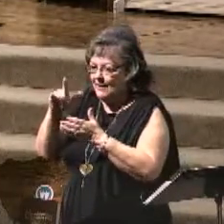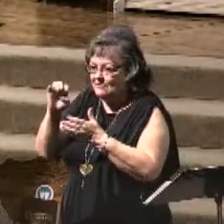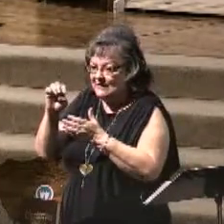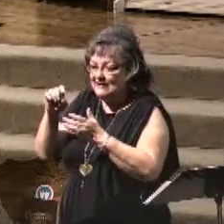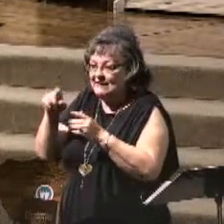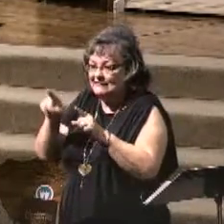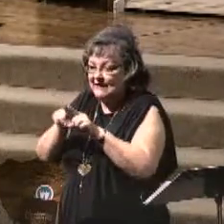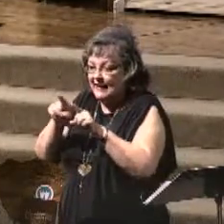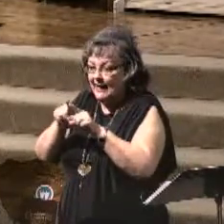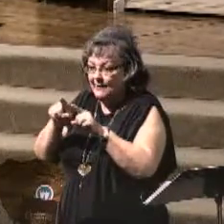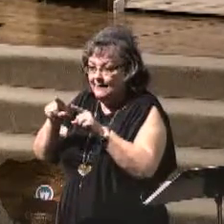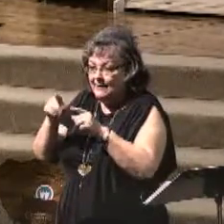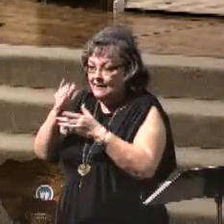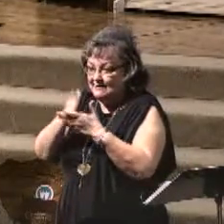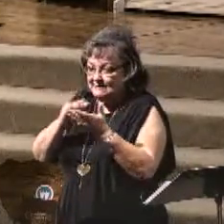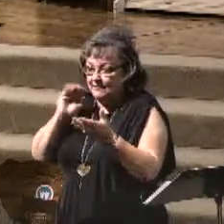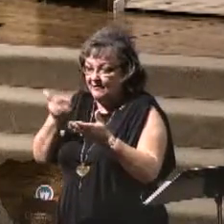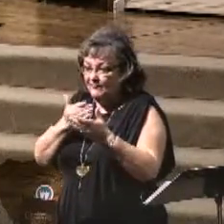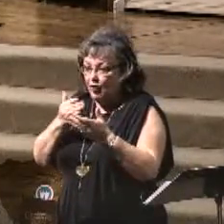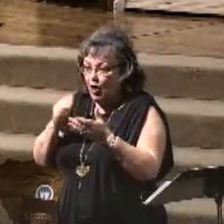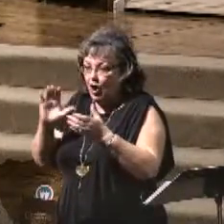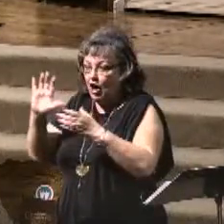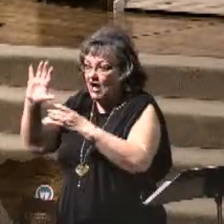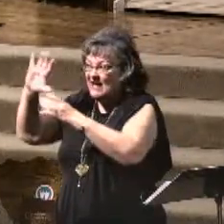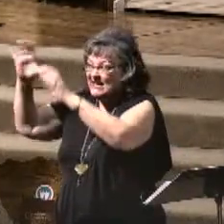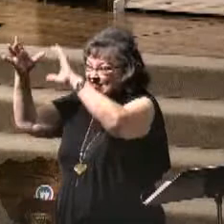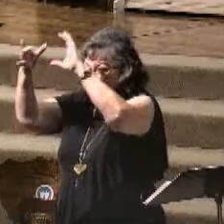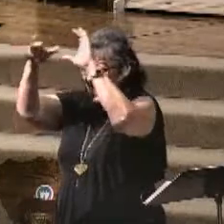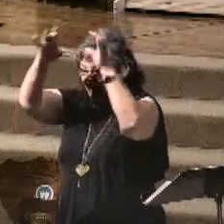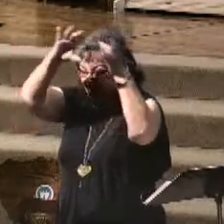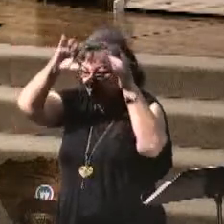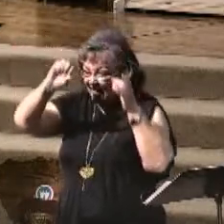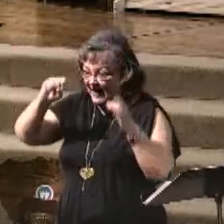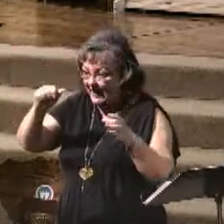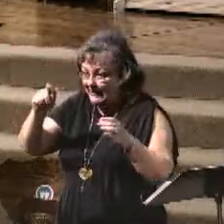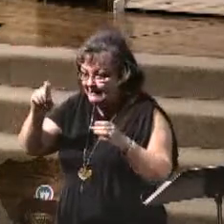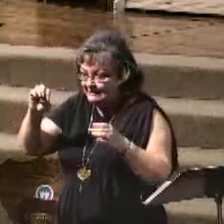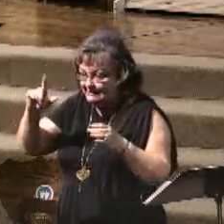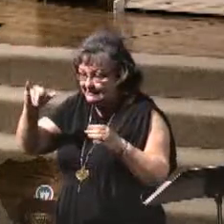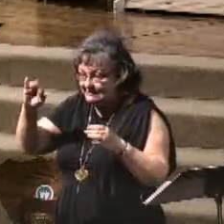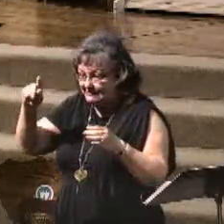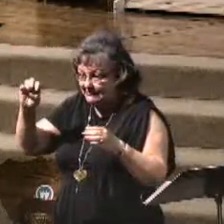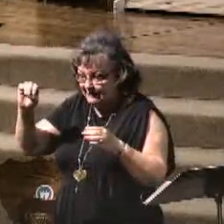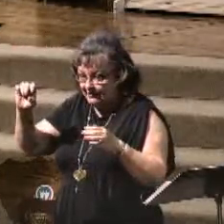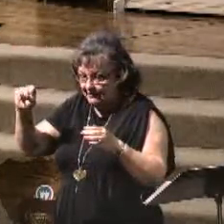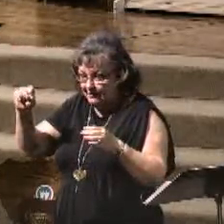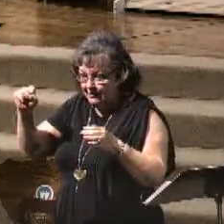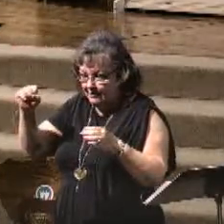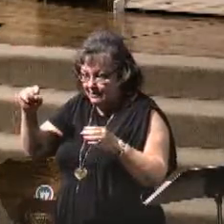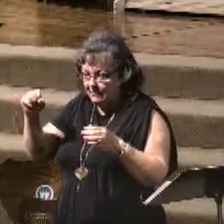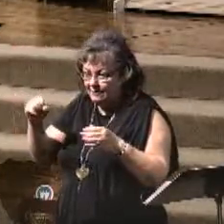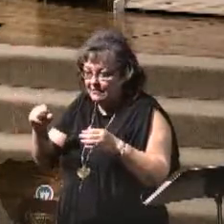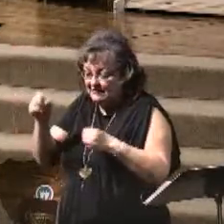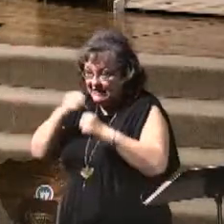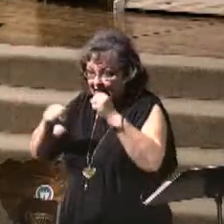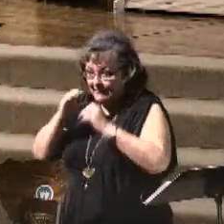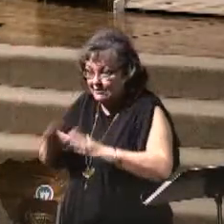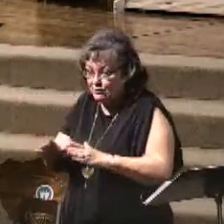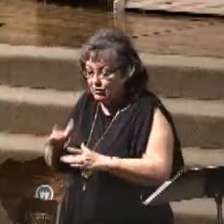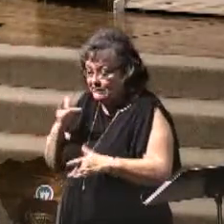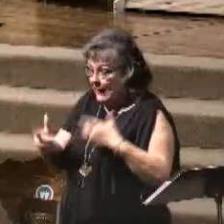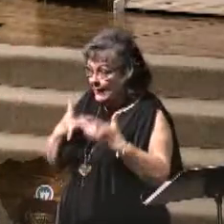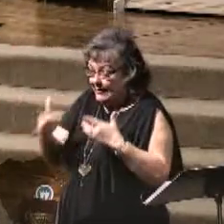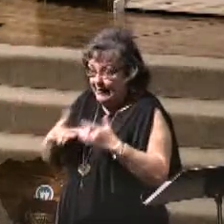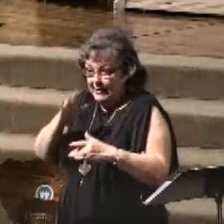as some of our satellites that we have up around the world. And the scientists are excited about it because they're saying, never